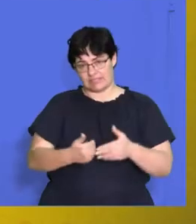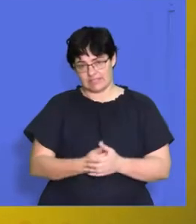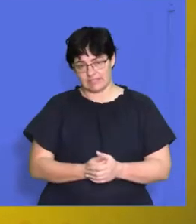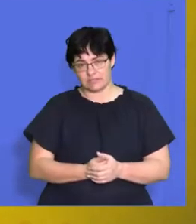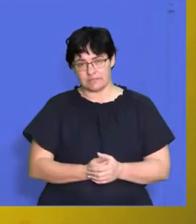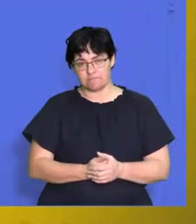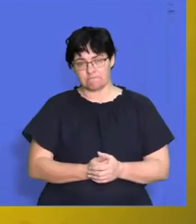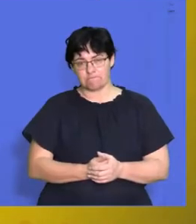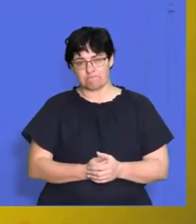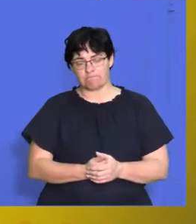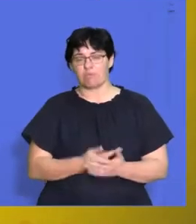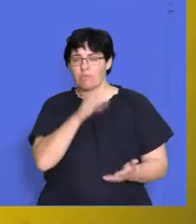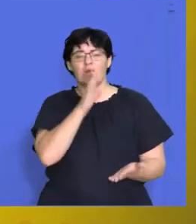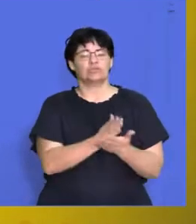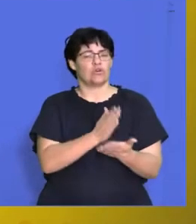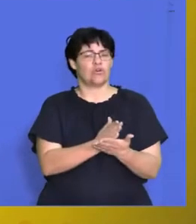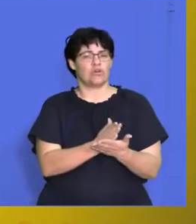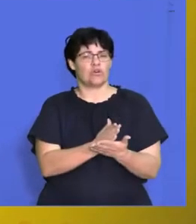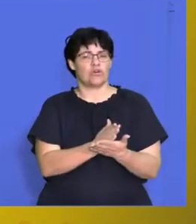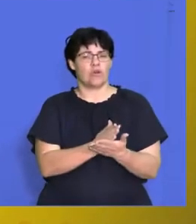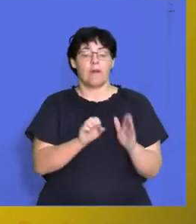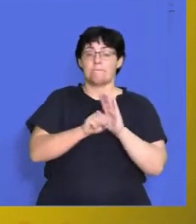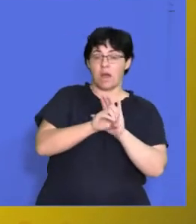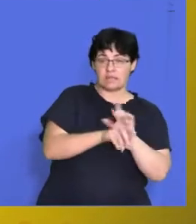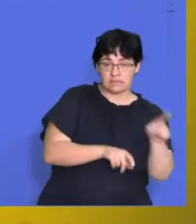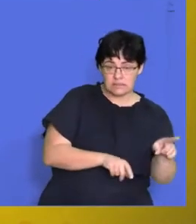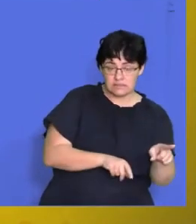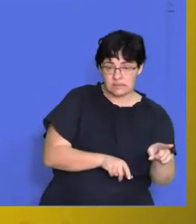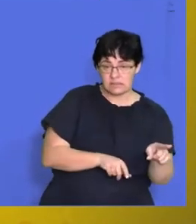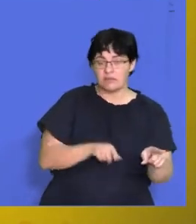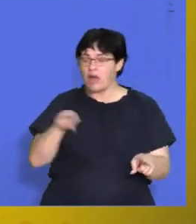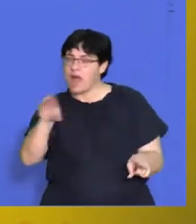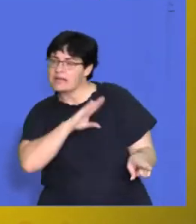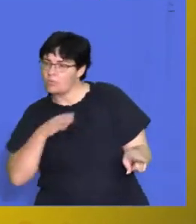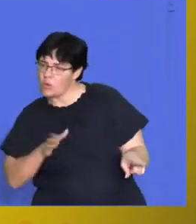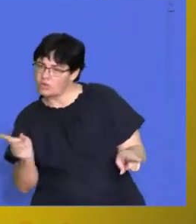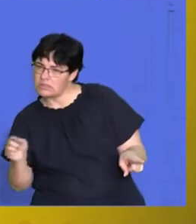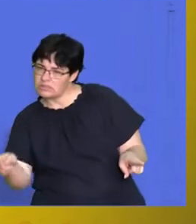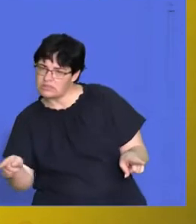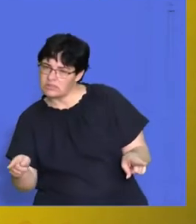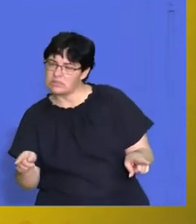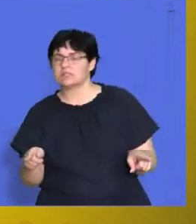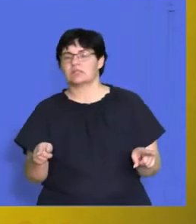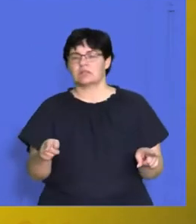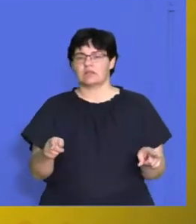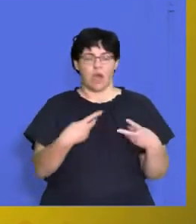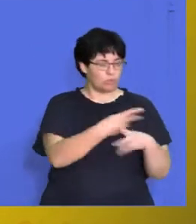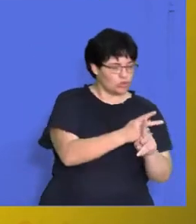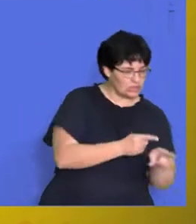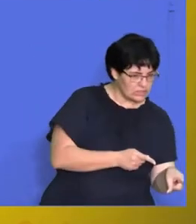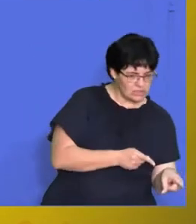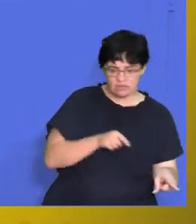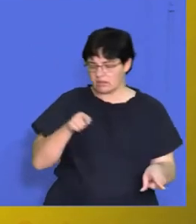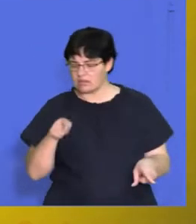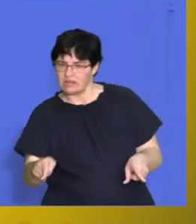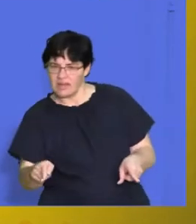so we like we make sure right we're marketing what do the customers want right production this is